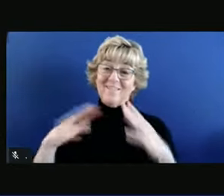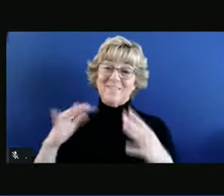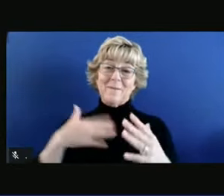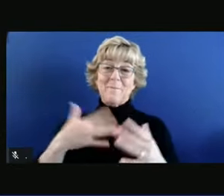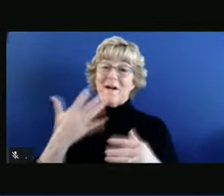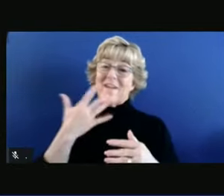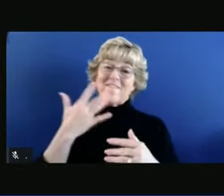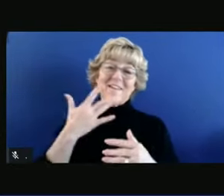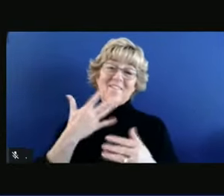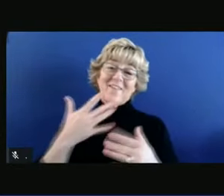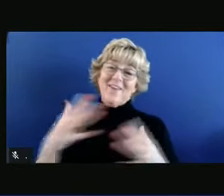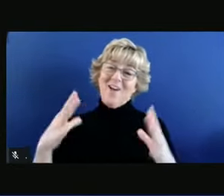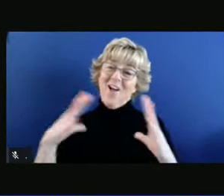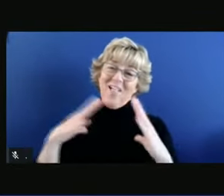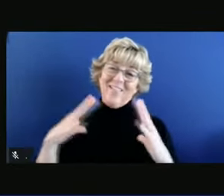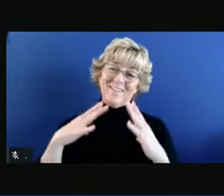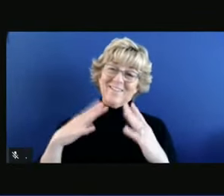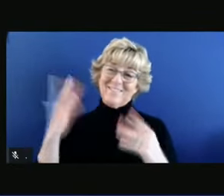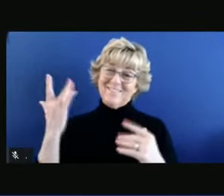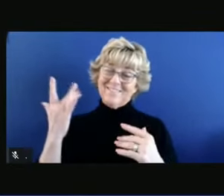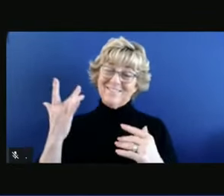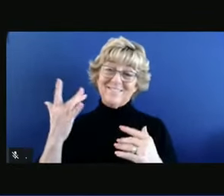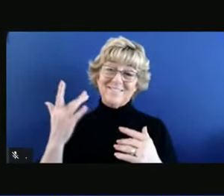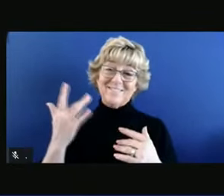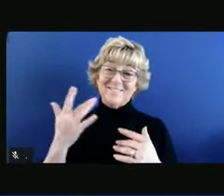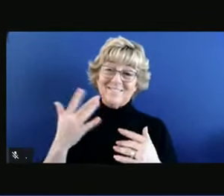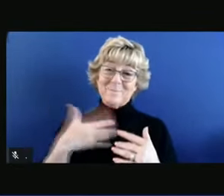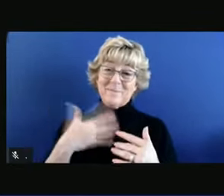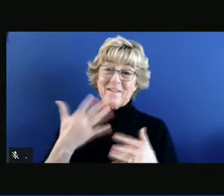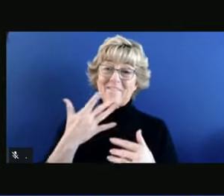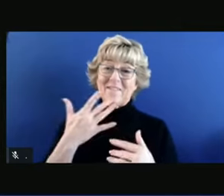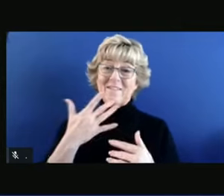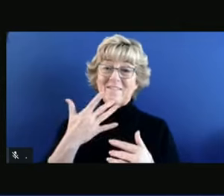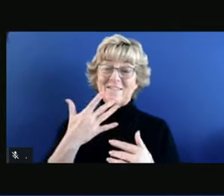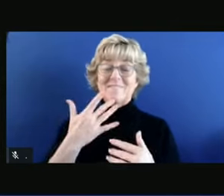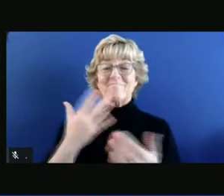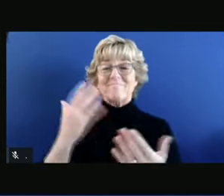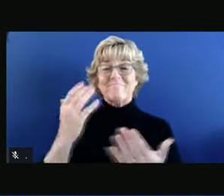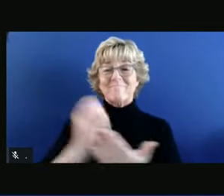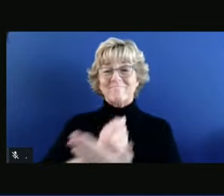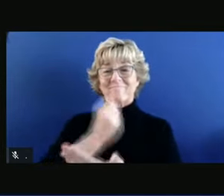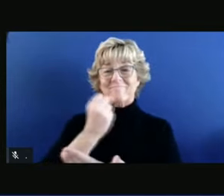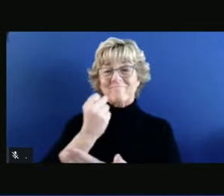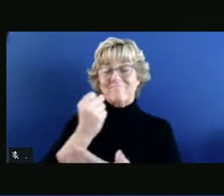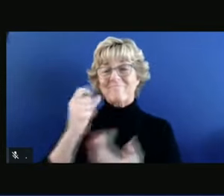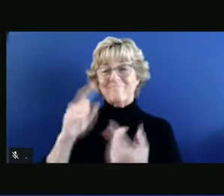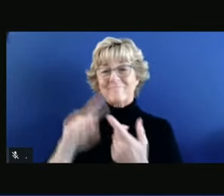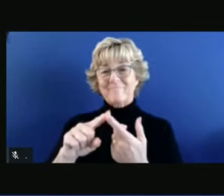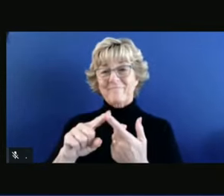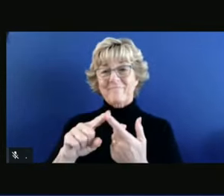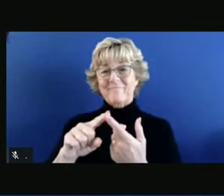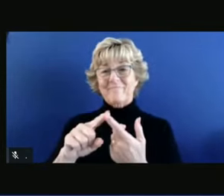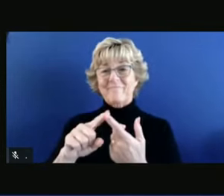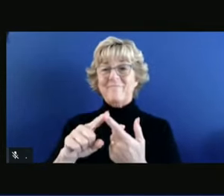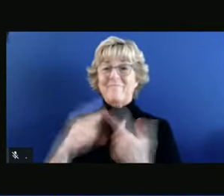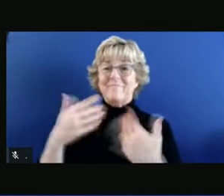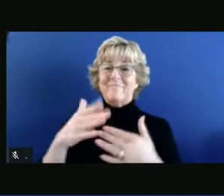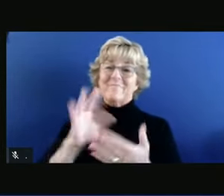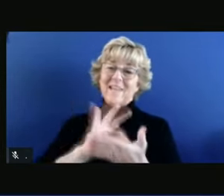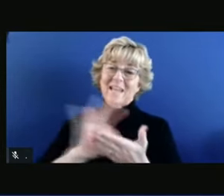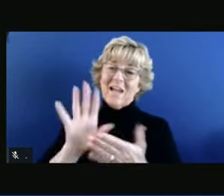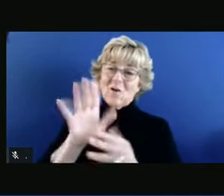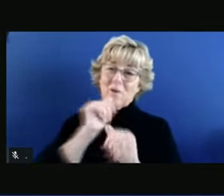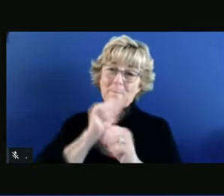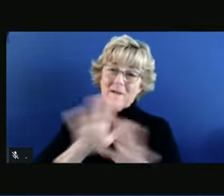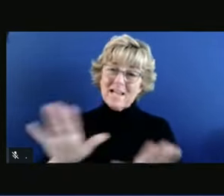favorite of them all. Part of the reason why it's my favorite is it's an opportunity to count our blessings, to